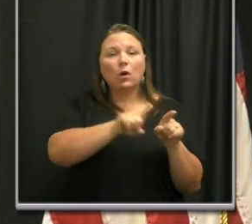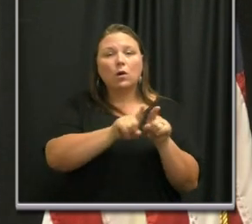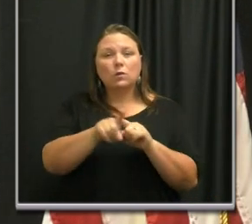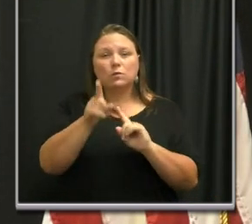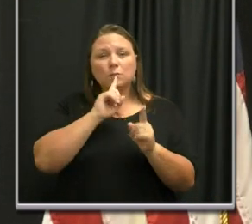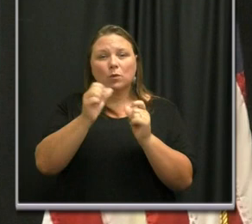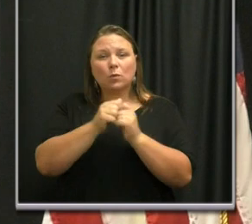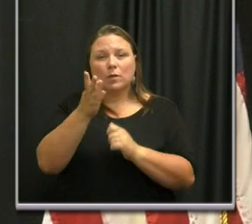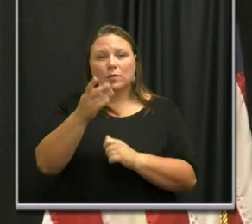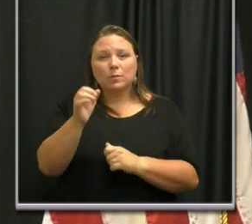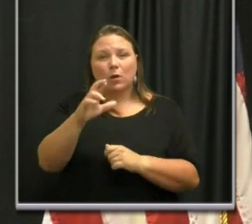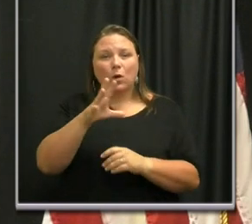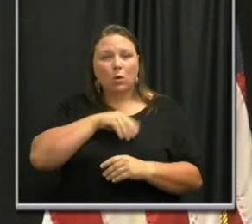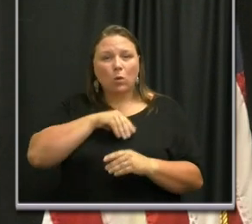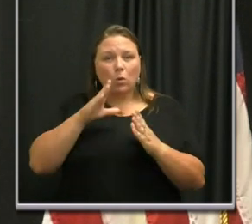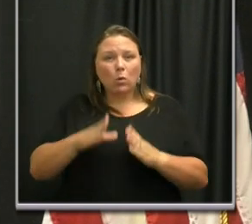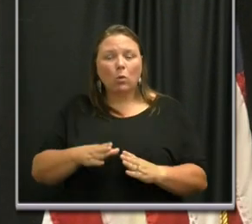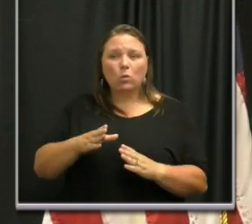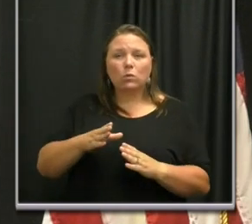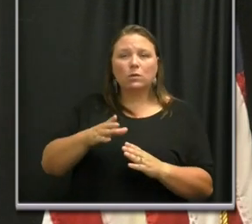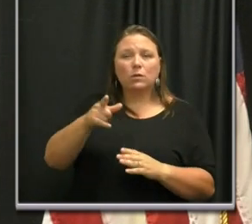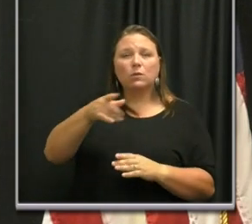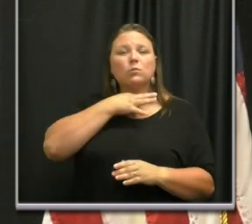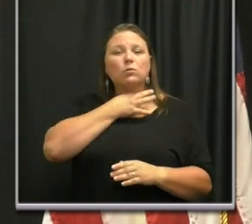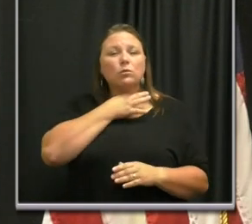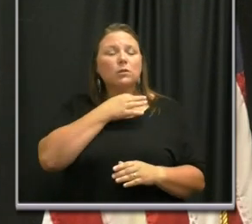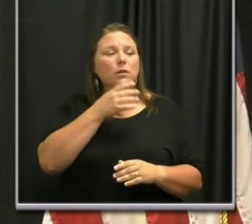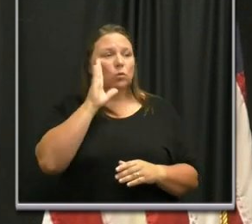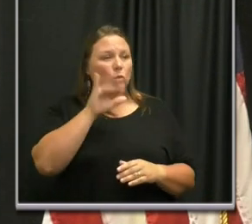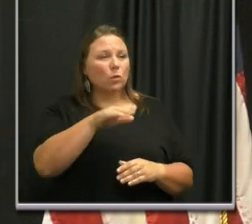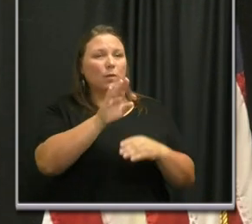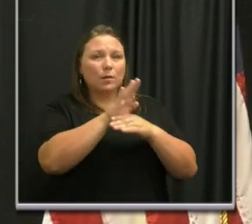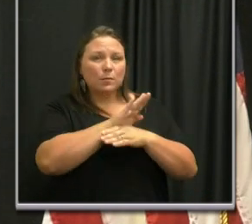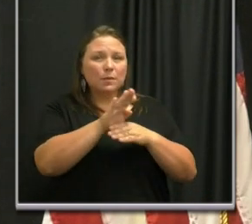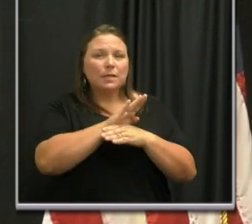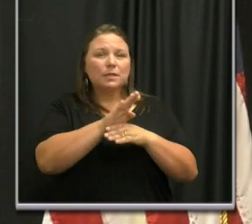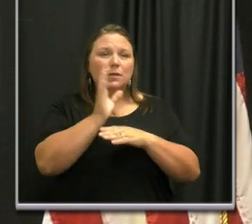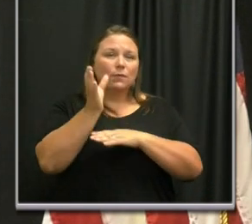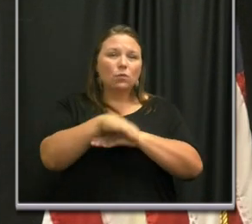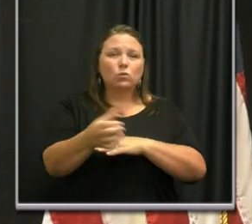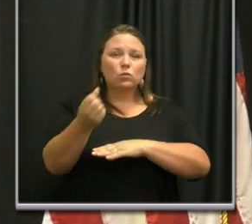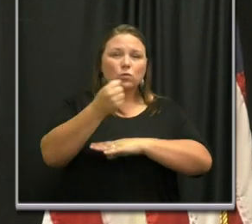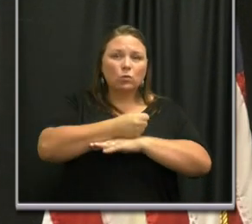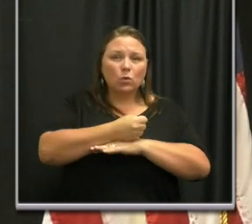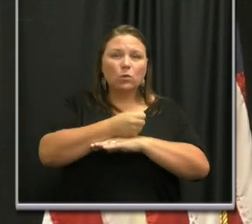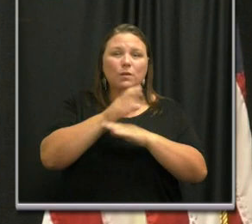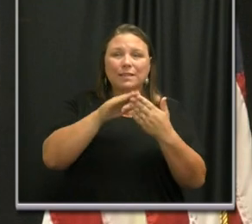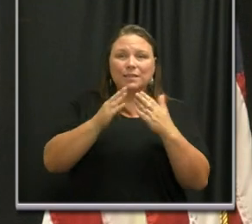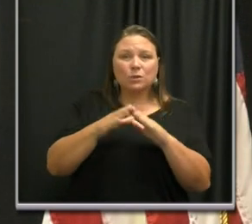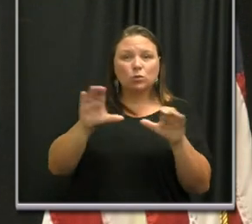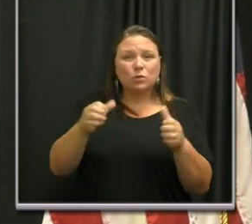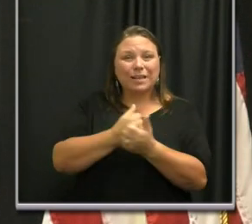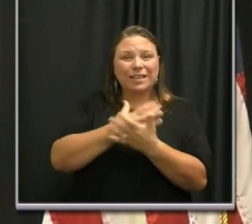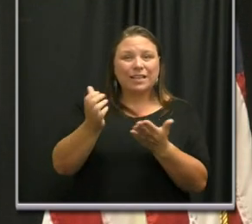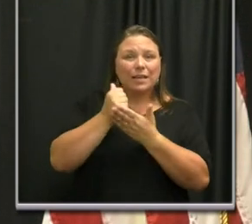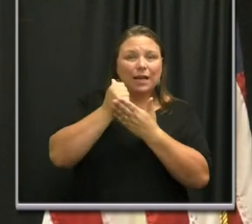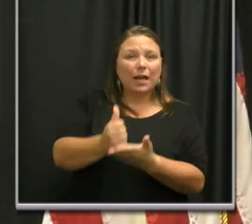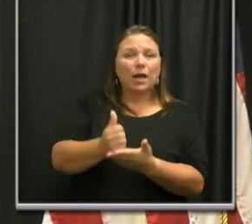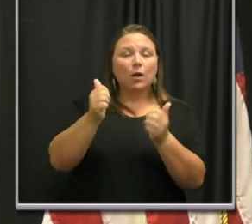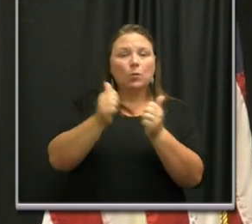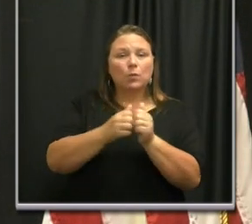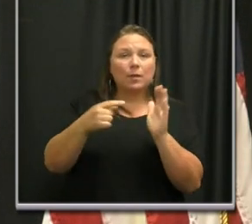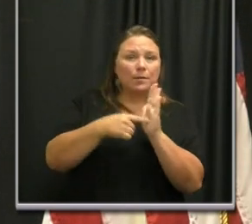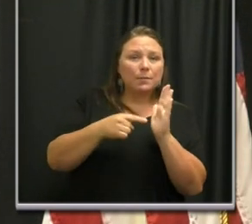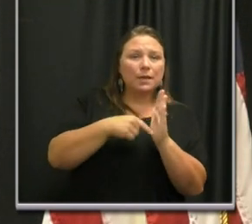who was curious, wondering if, you the businesses that are being forced to close, is the city doing anything to help with city